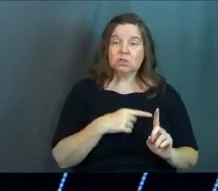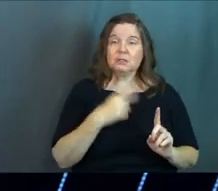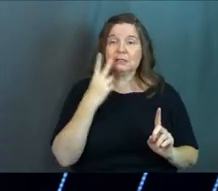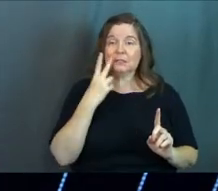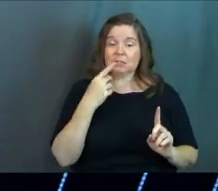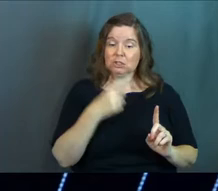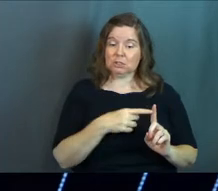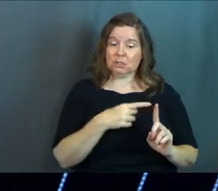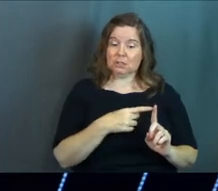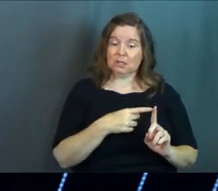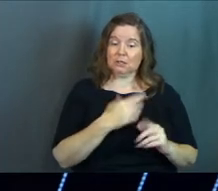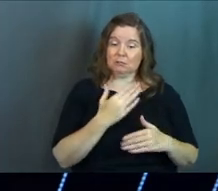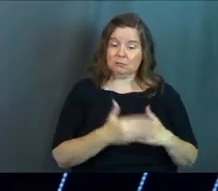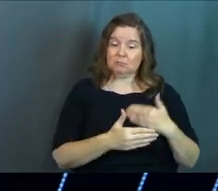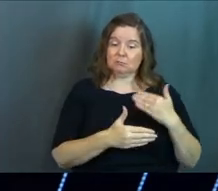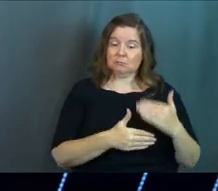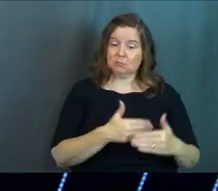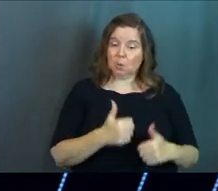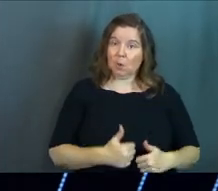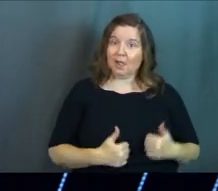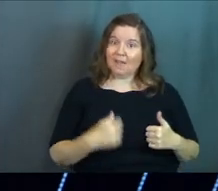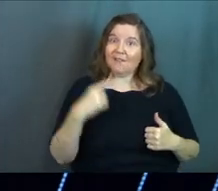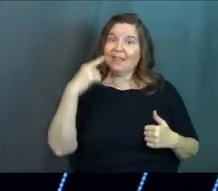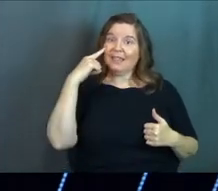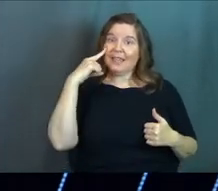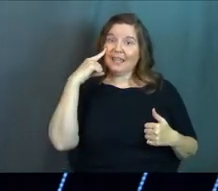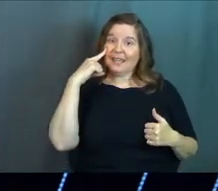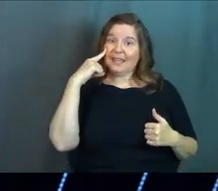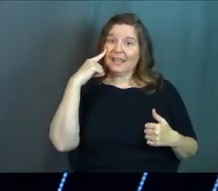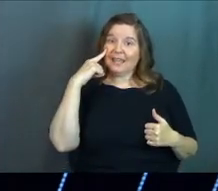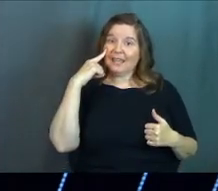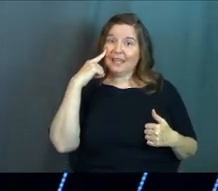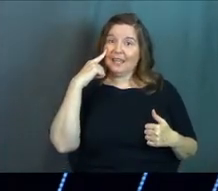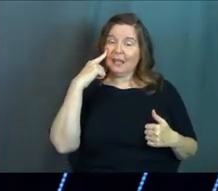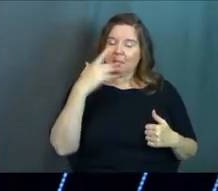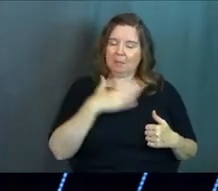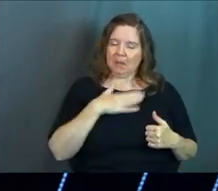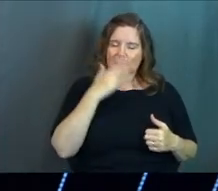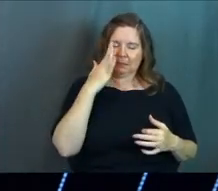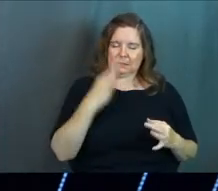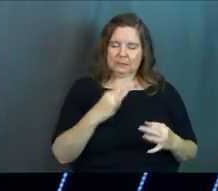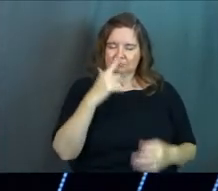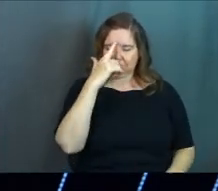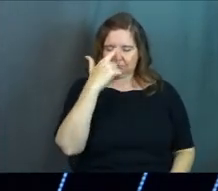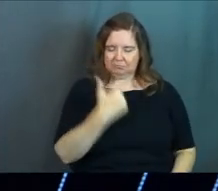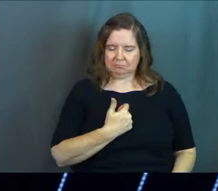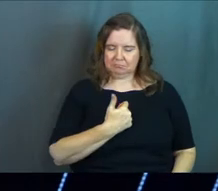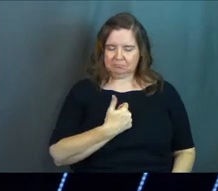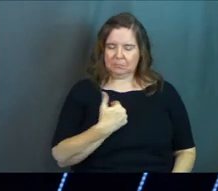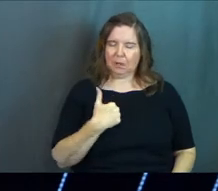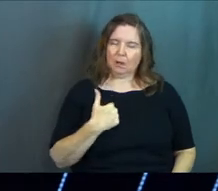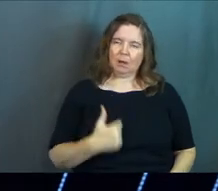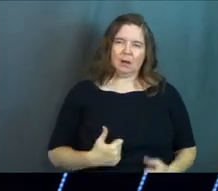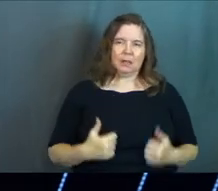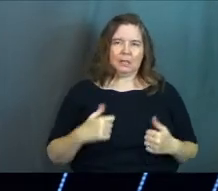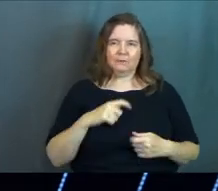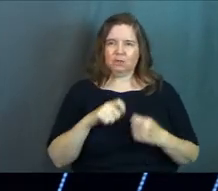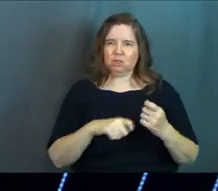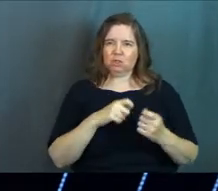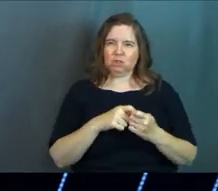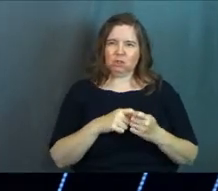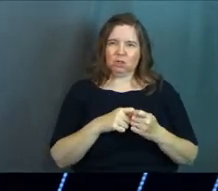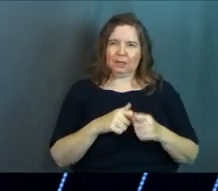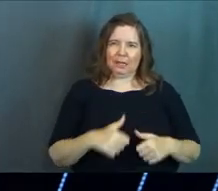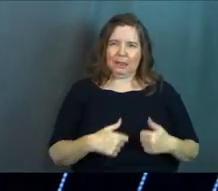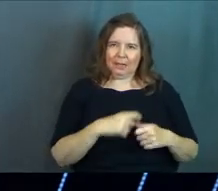see that she went through her life thinking that it was up to her. That she had to live a certain